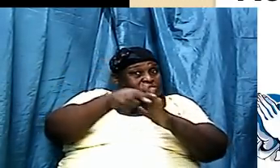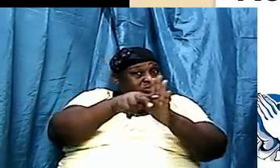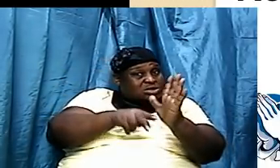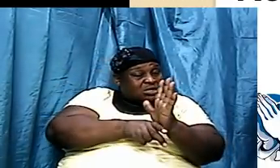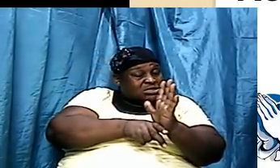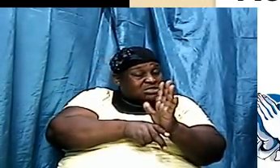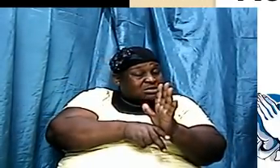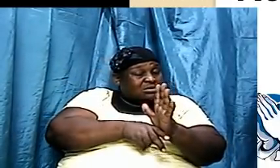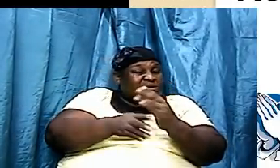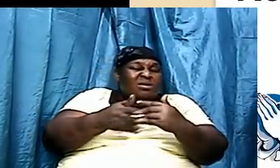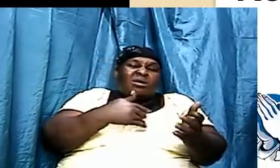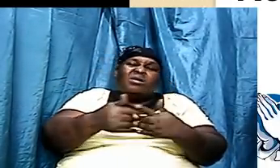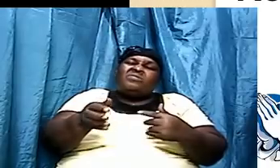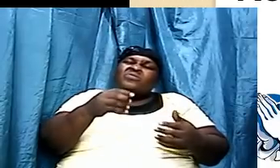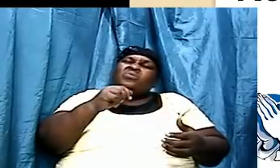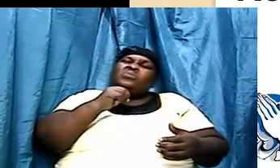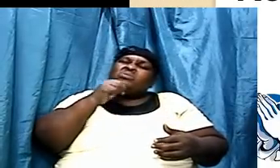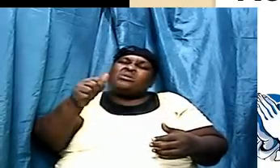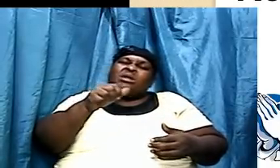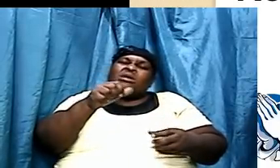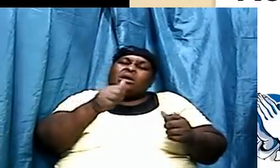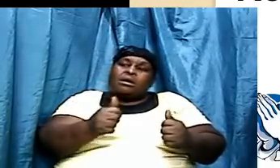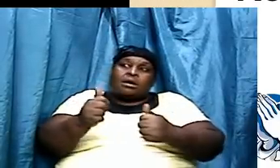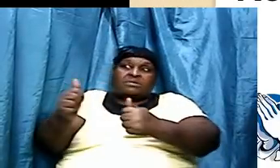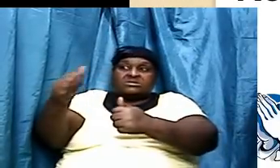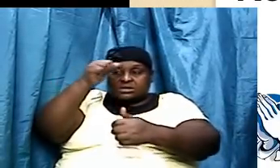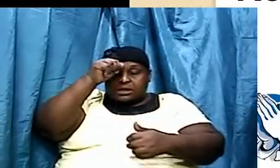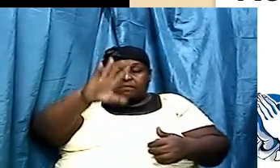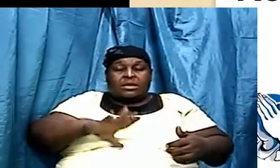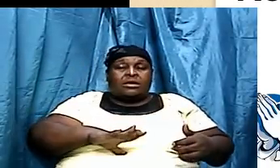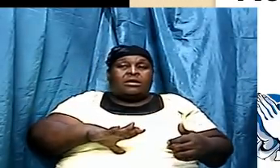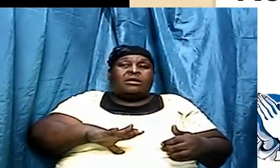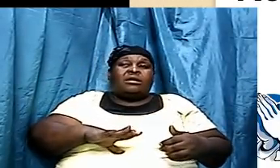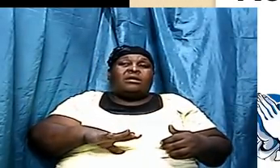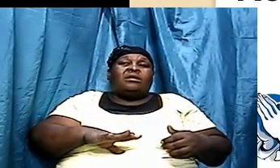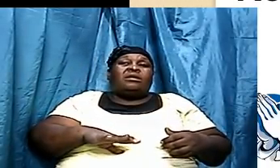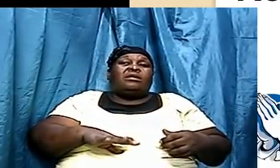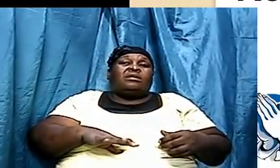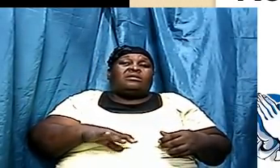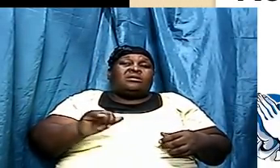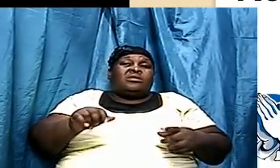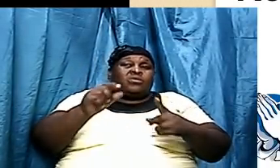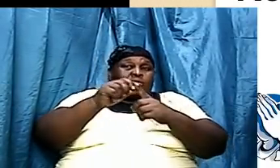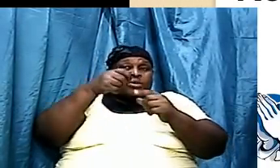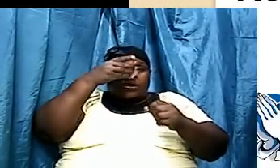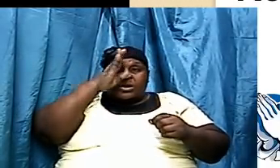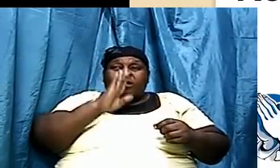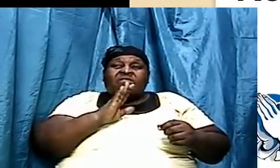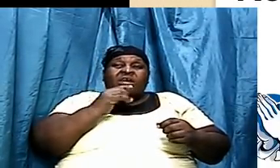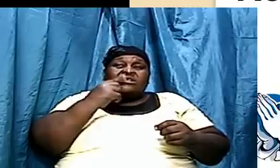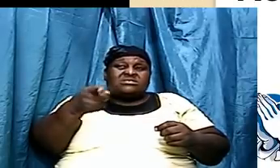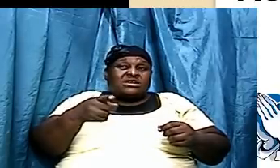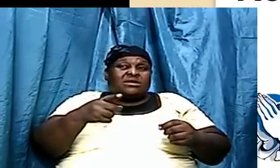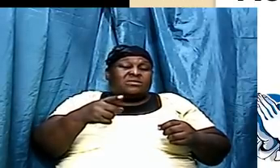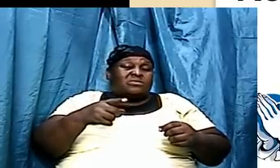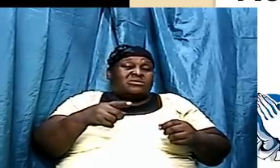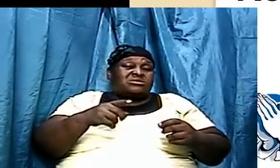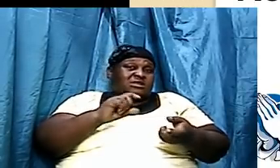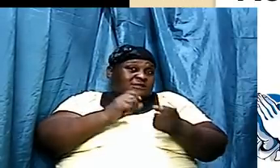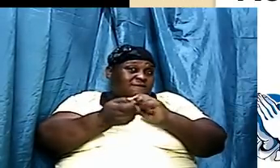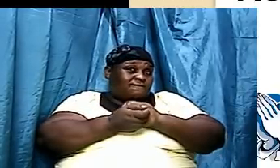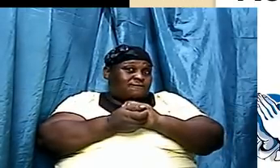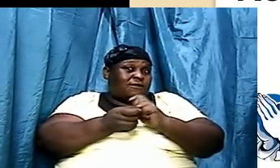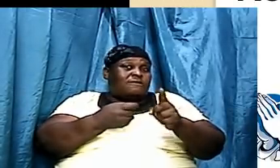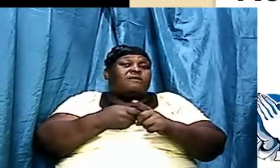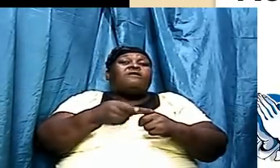There were some things that they held on to that the word of God says. That was contradicting to what society was saying. But